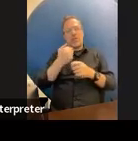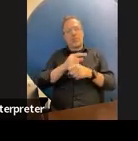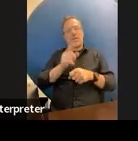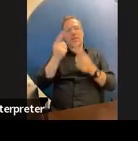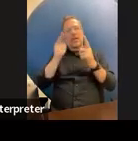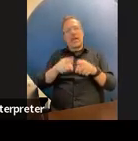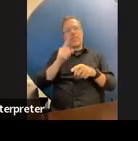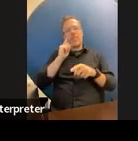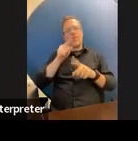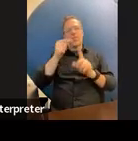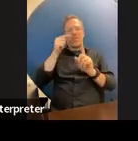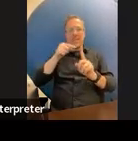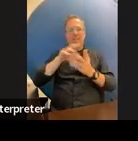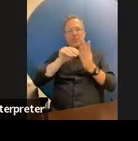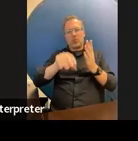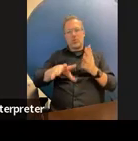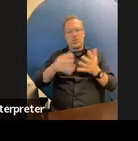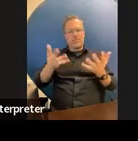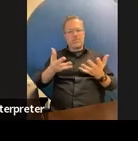specific student